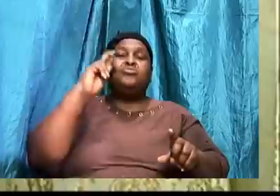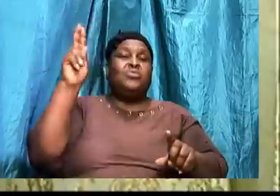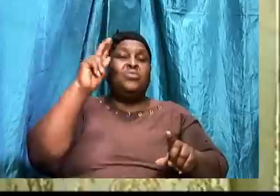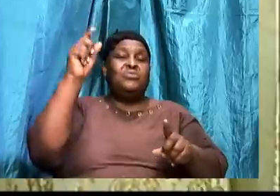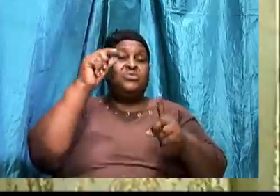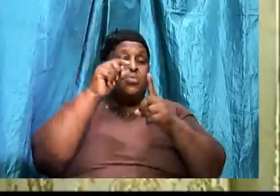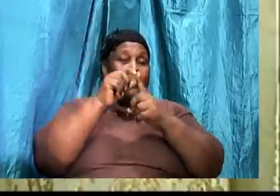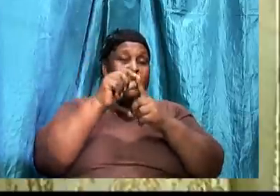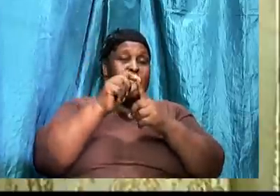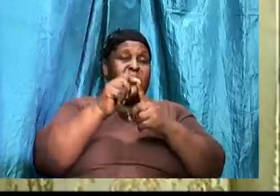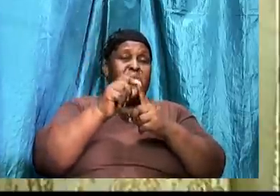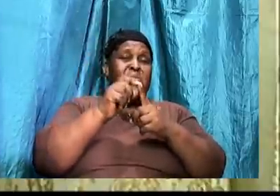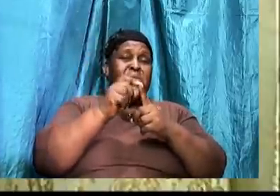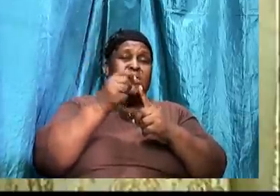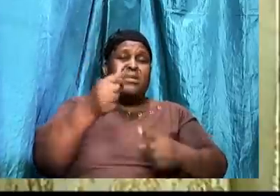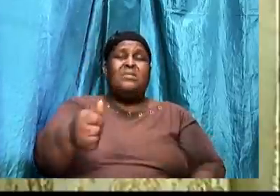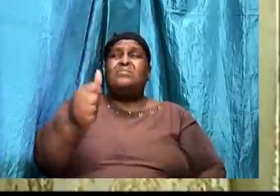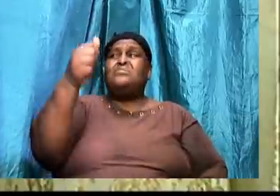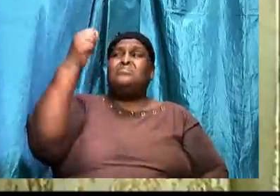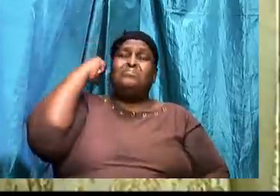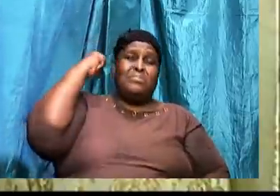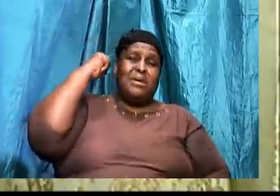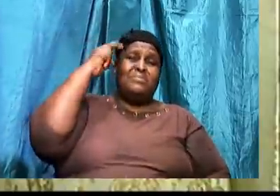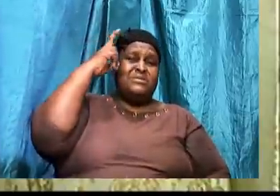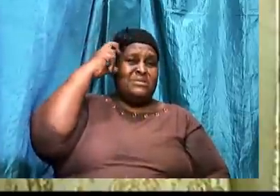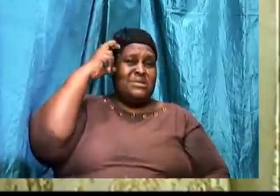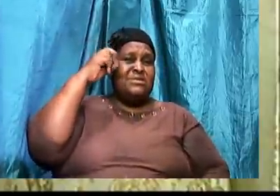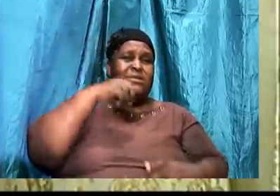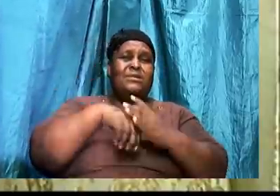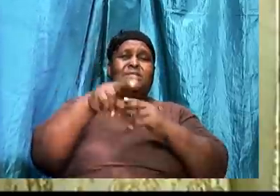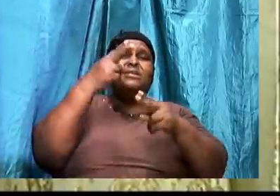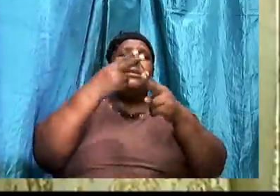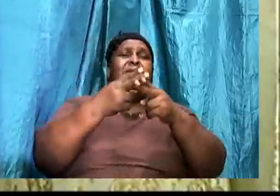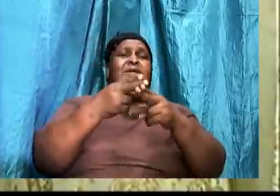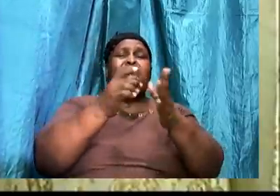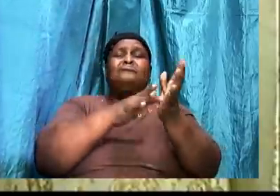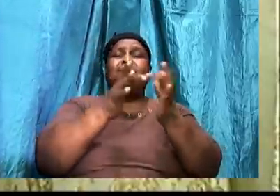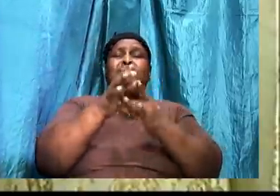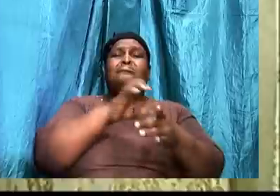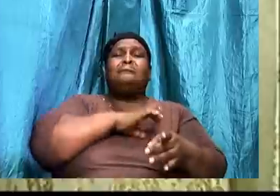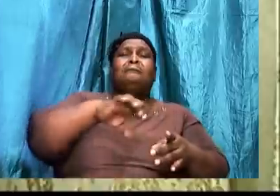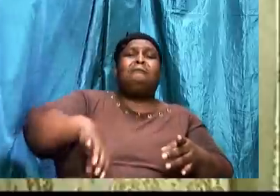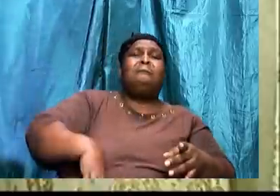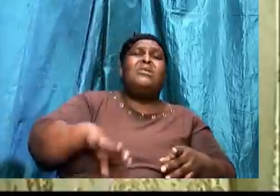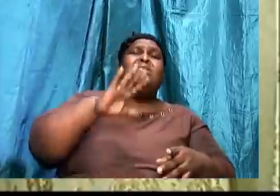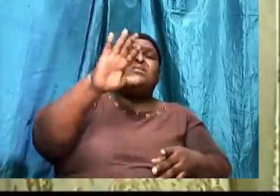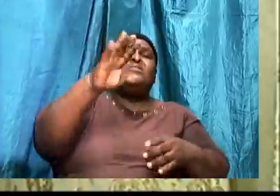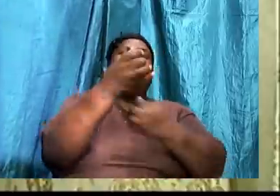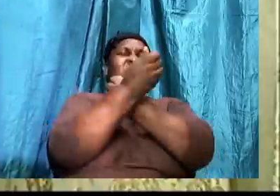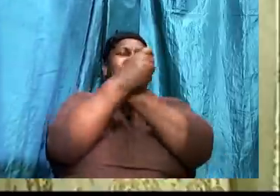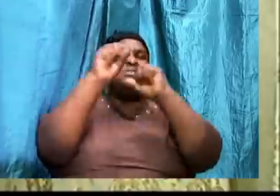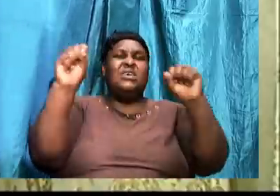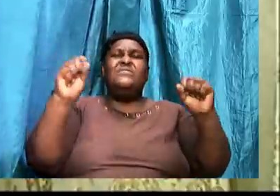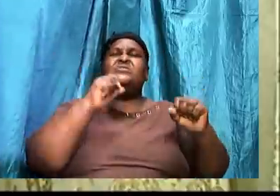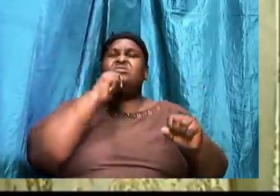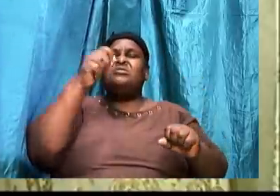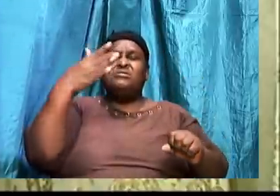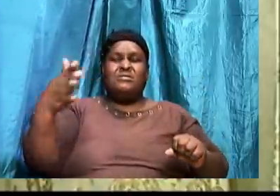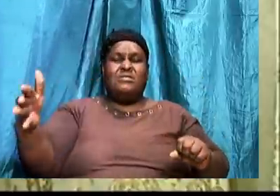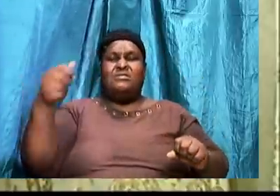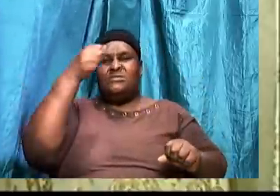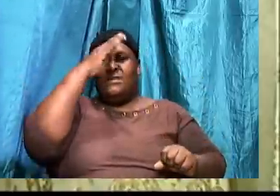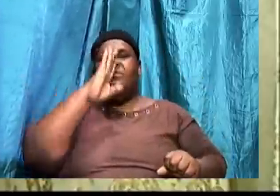Get thee behind me Satan. the name of Jesus Christ. Though severest not the things of God.